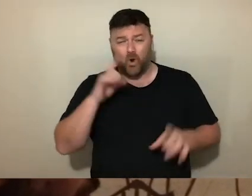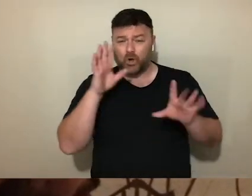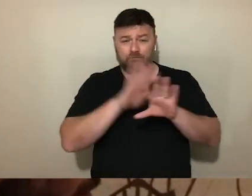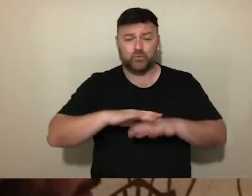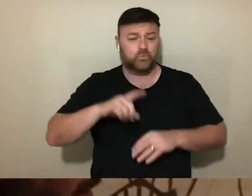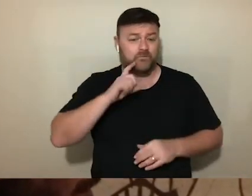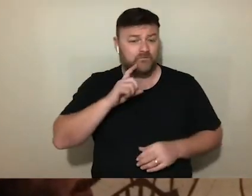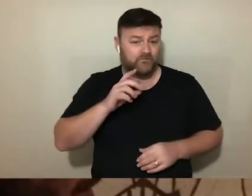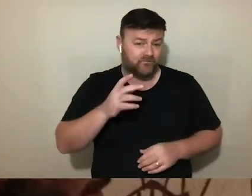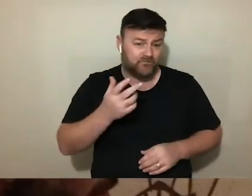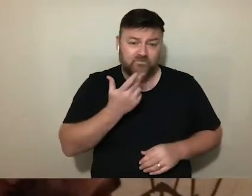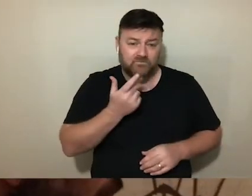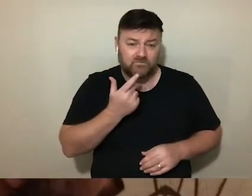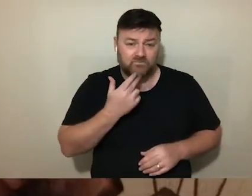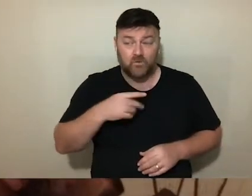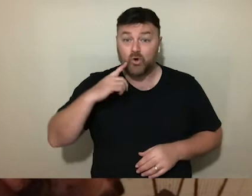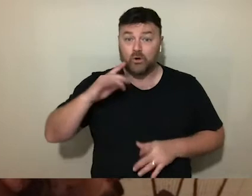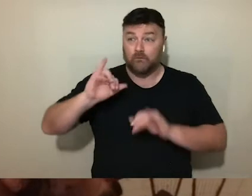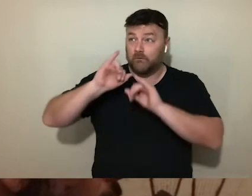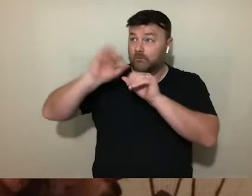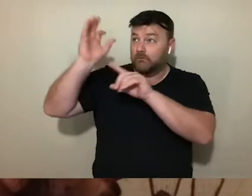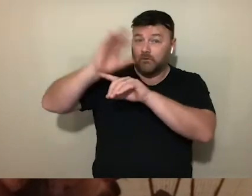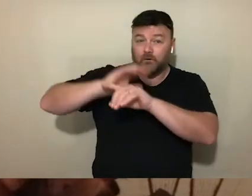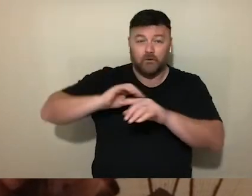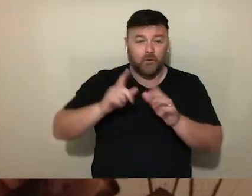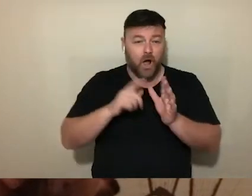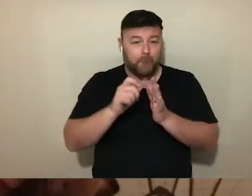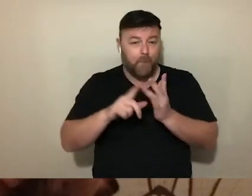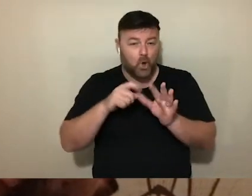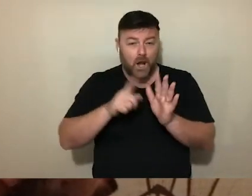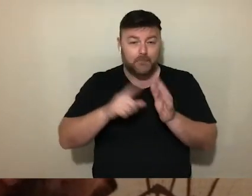Like the apocalypse could be stopped with a Scooby gang in a school of explosives.